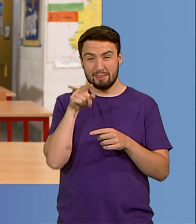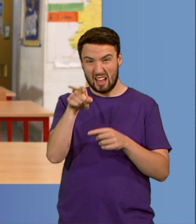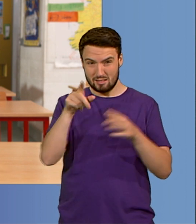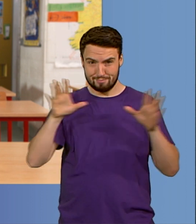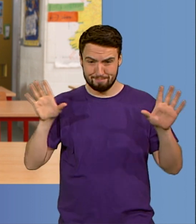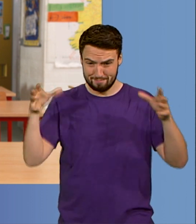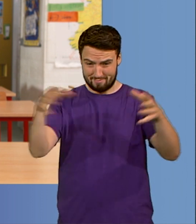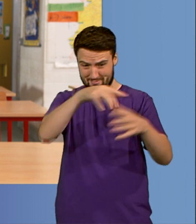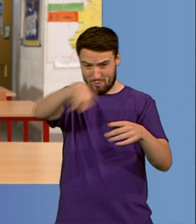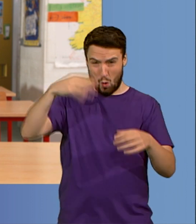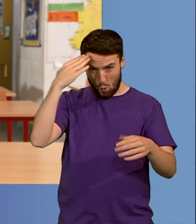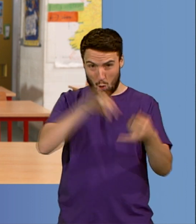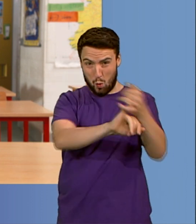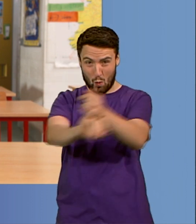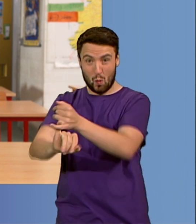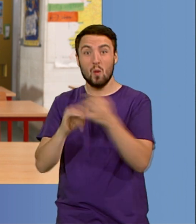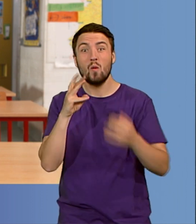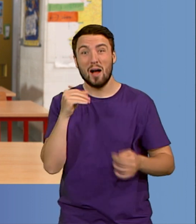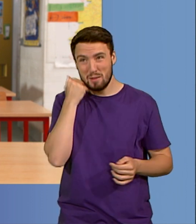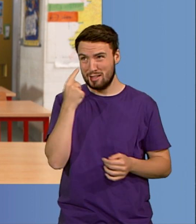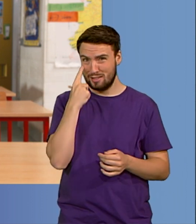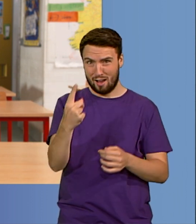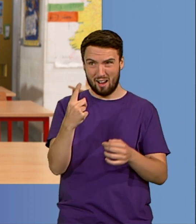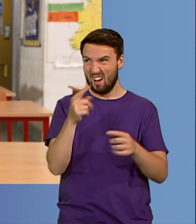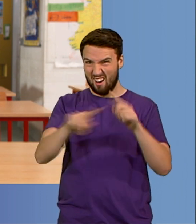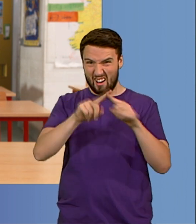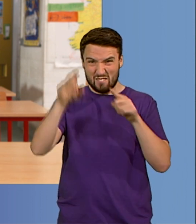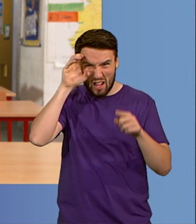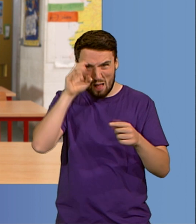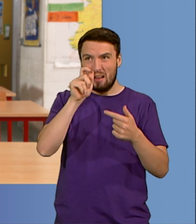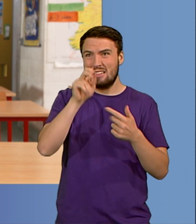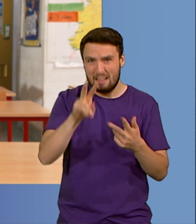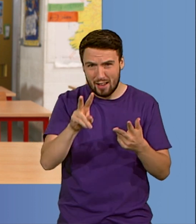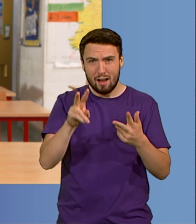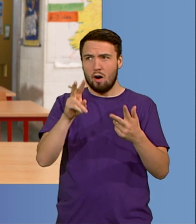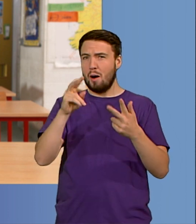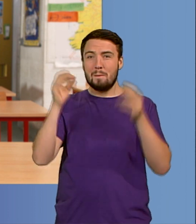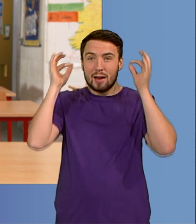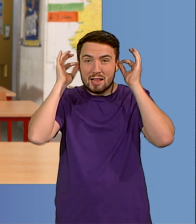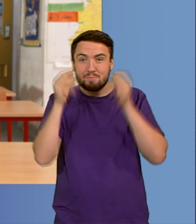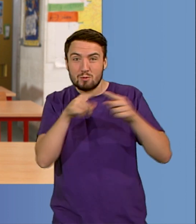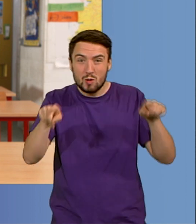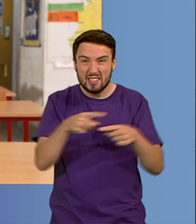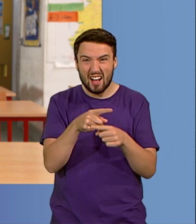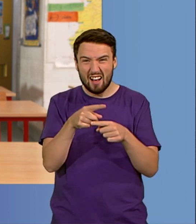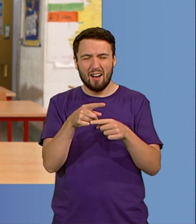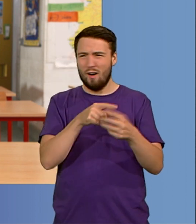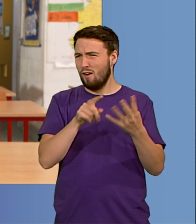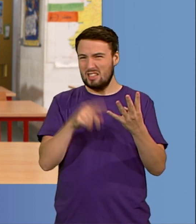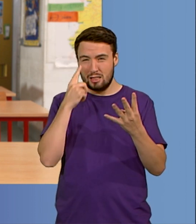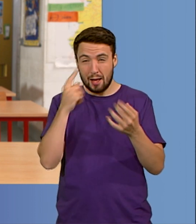Maybe you listened to their music on Spotify or maybe you saw them on a magazine. They're kind of